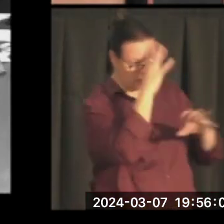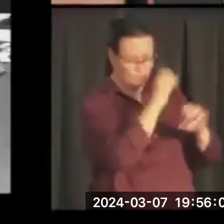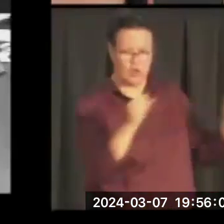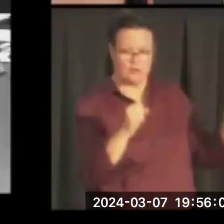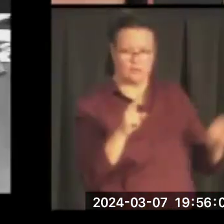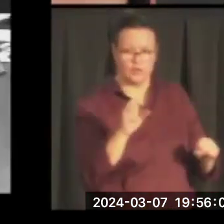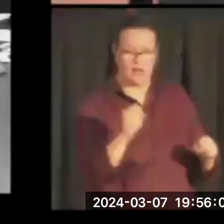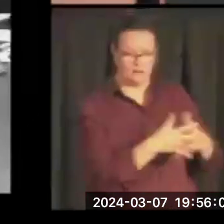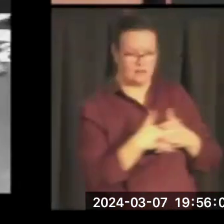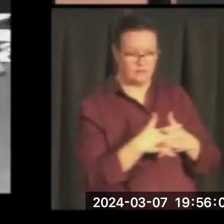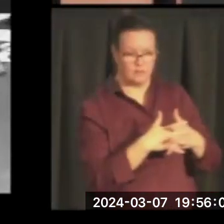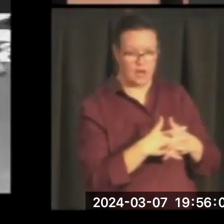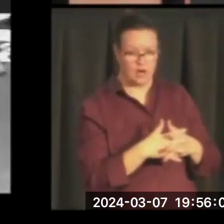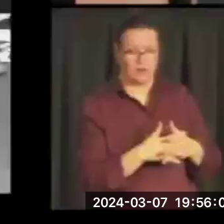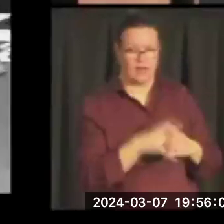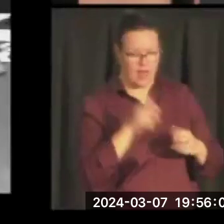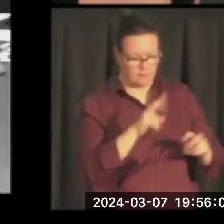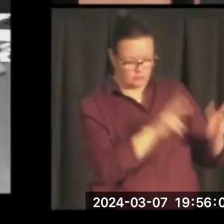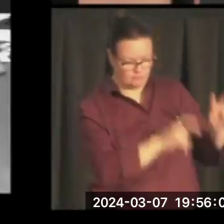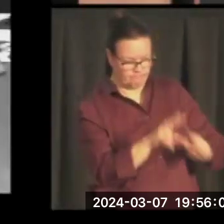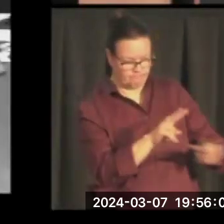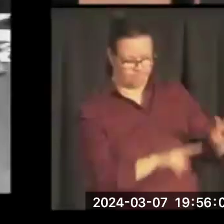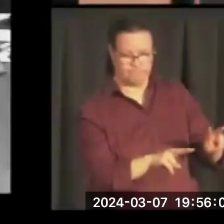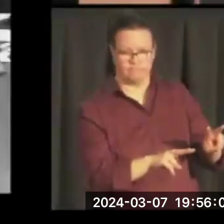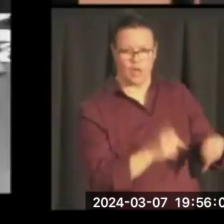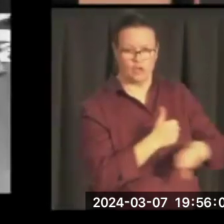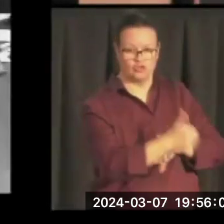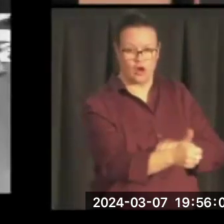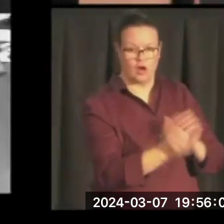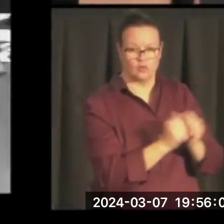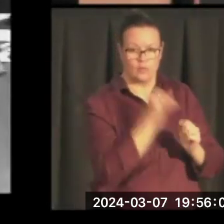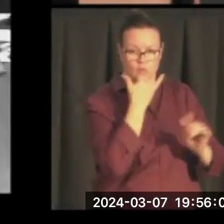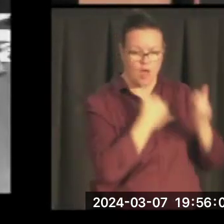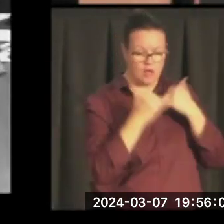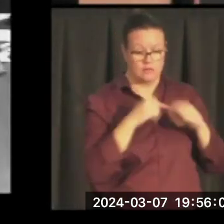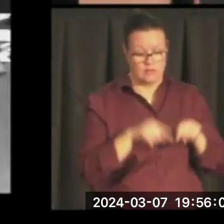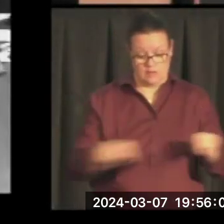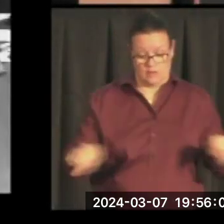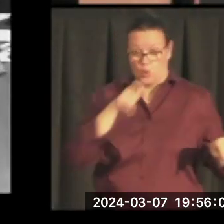States. There are Democrats and there are Republicans.